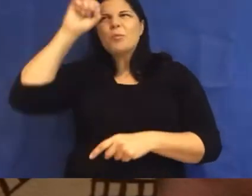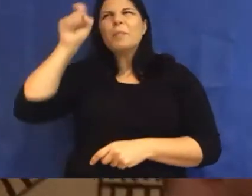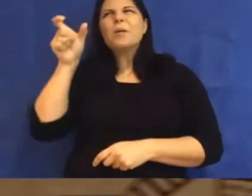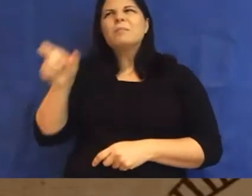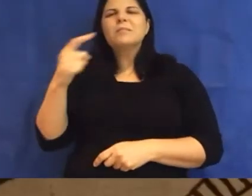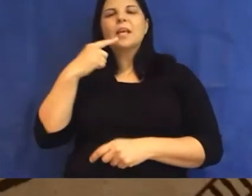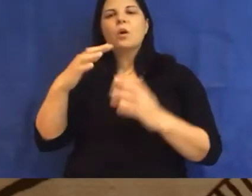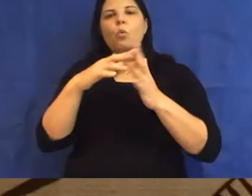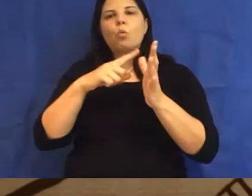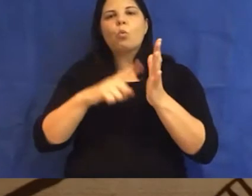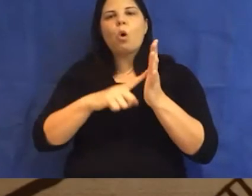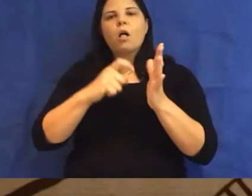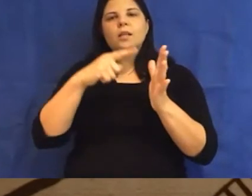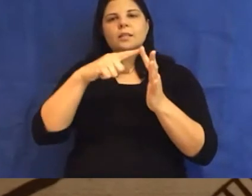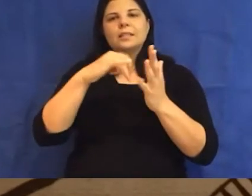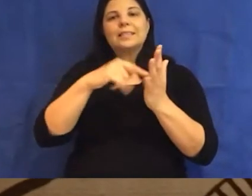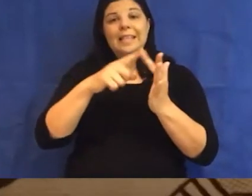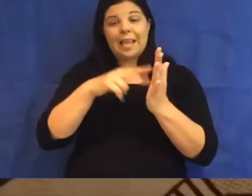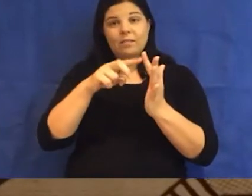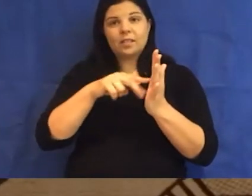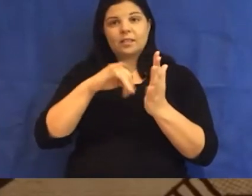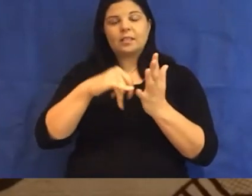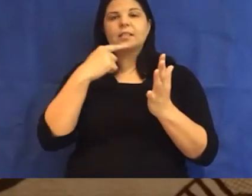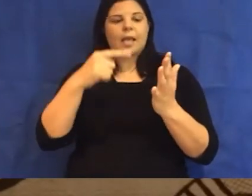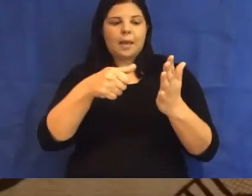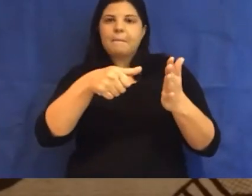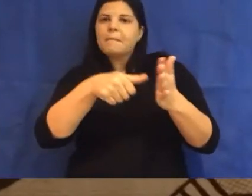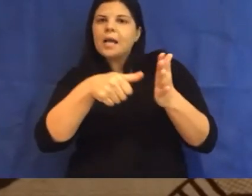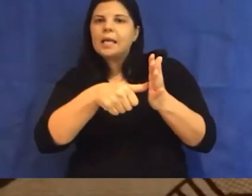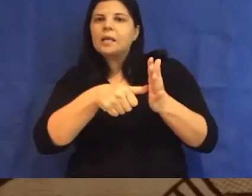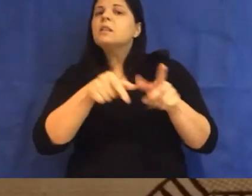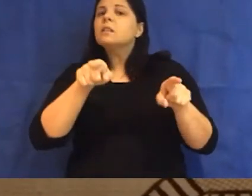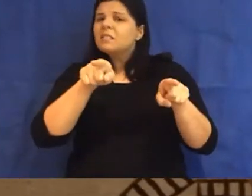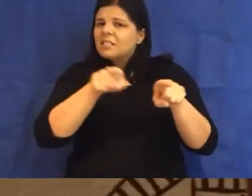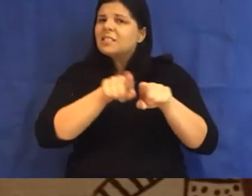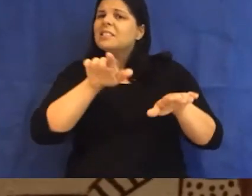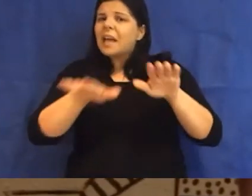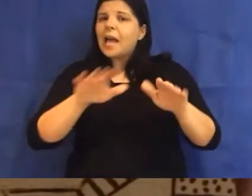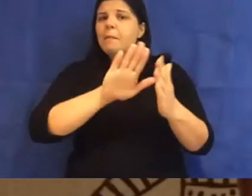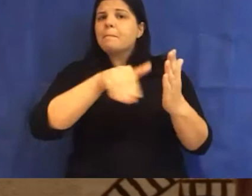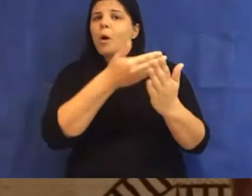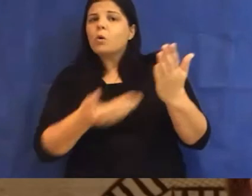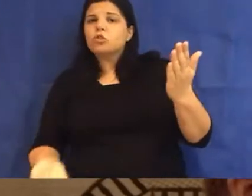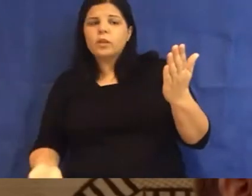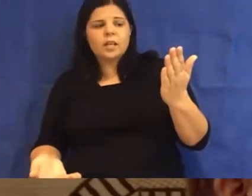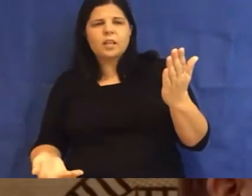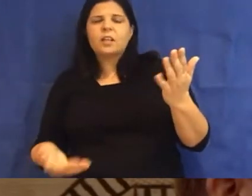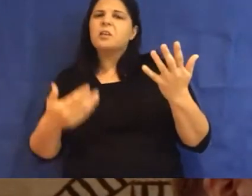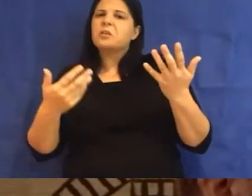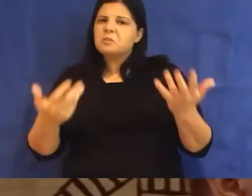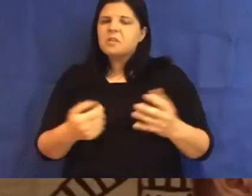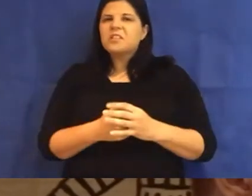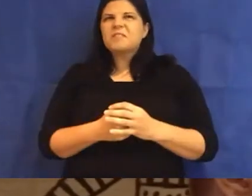Wallace Stevens said, in that money is a form of poetry. And, like, a part of that felt, a part of that is, like, a kind of